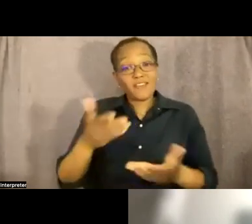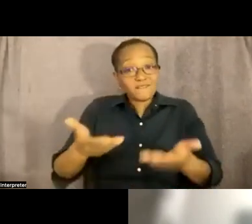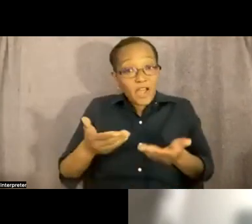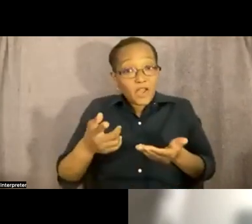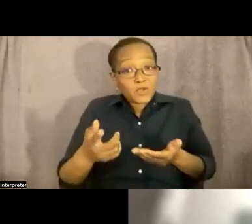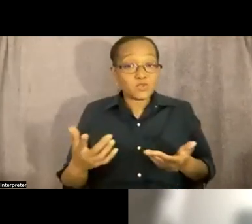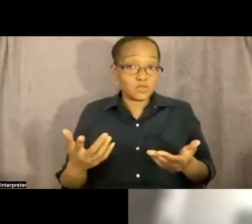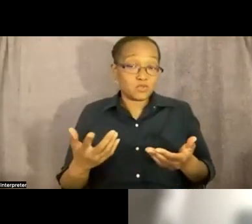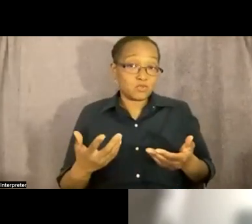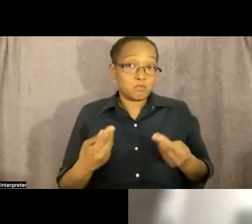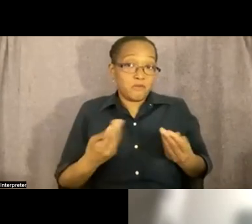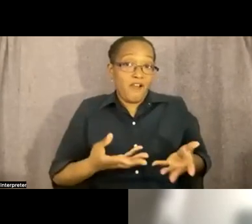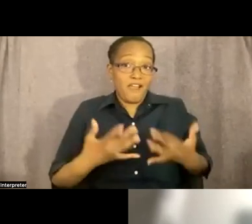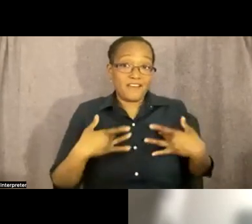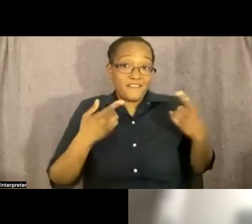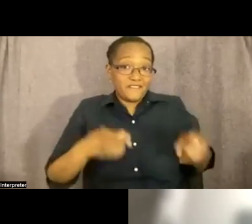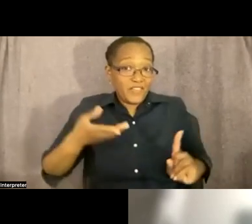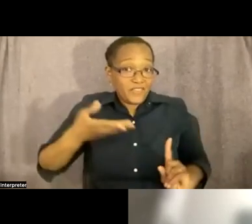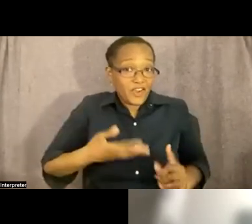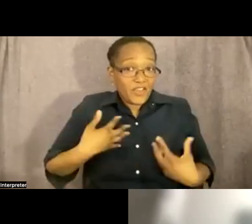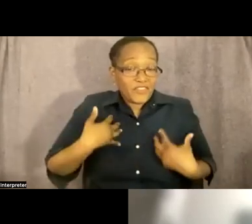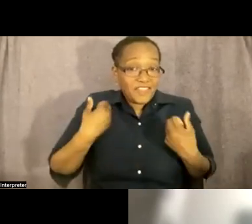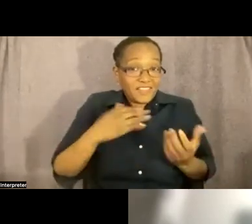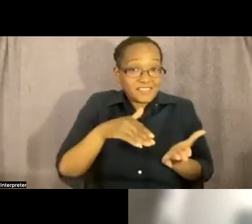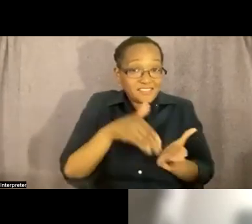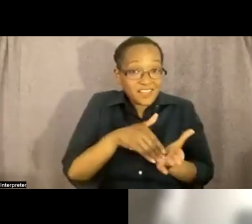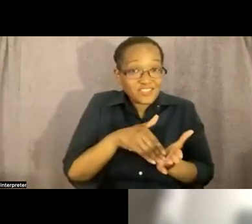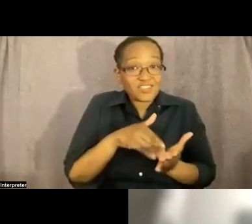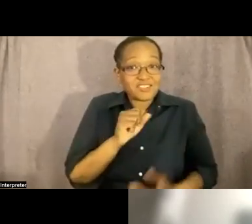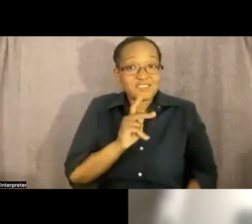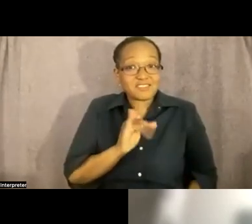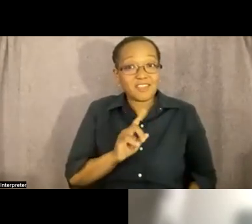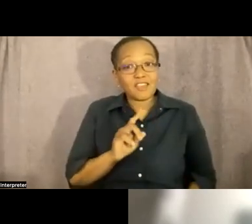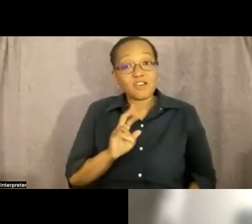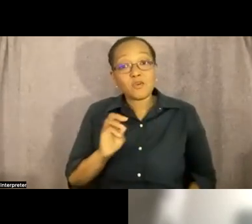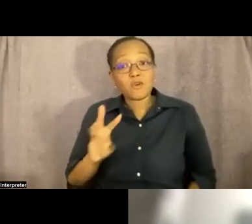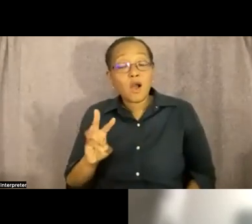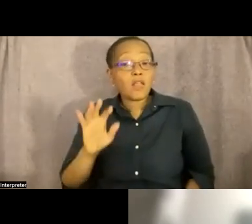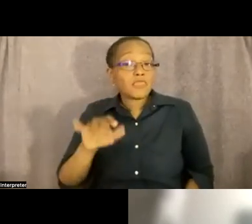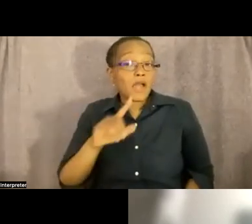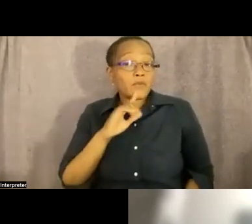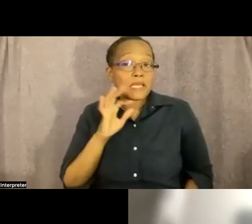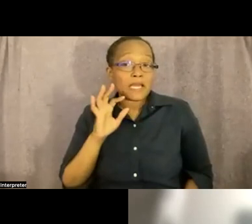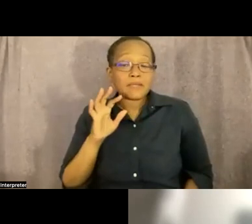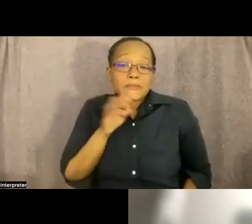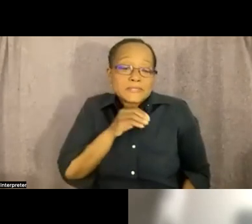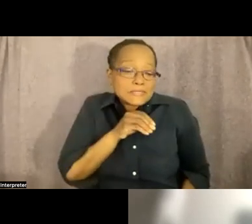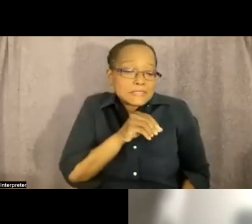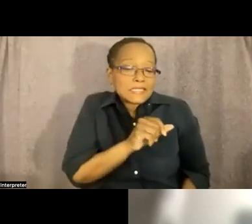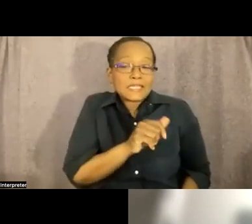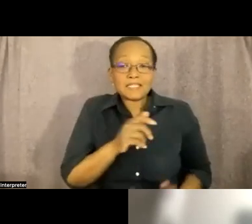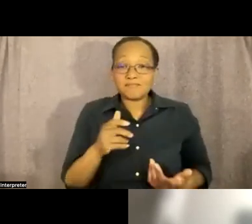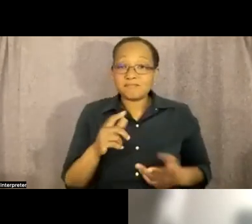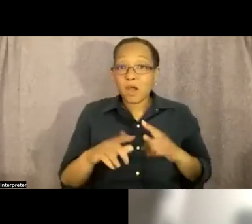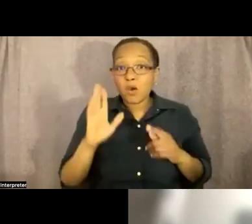in skid row um it's a seed but we don't know exactly what's going to grow out of that so uh that's coming